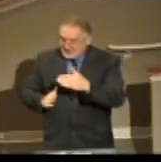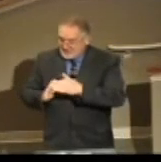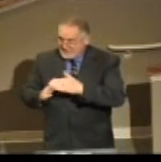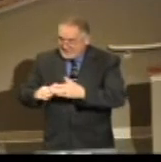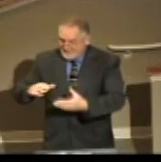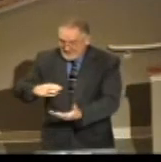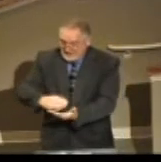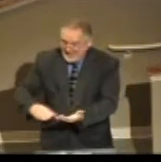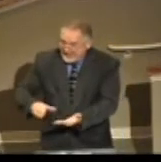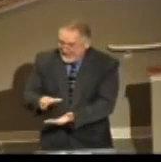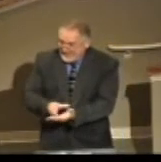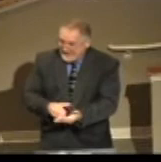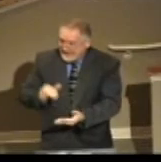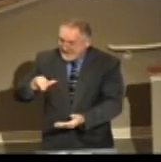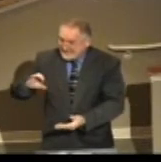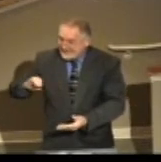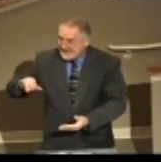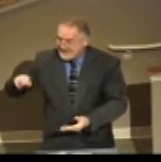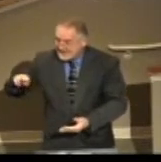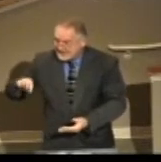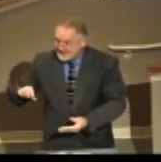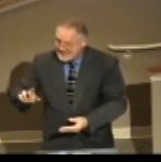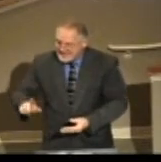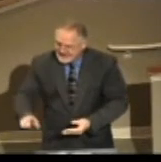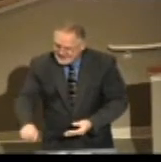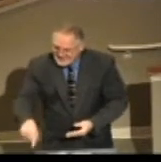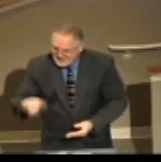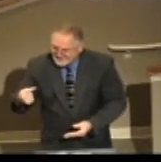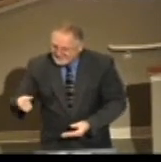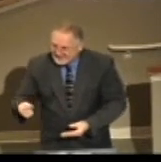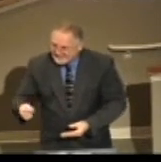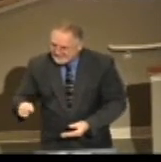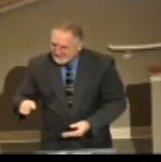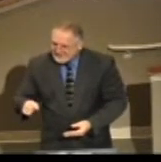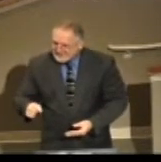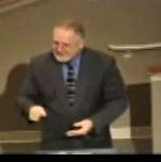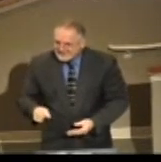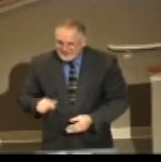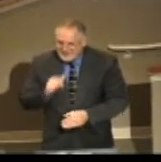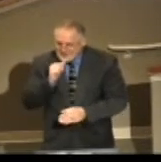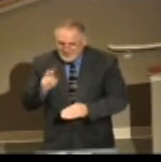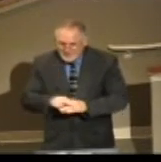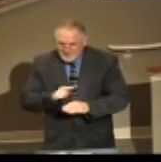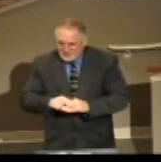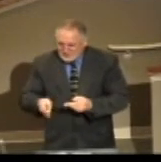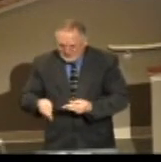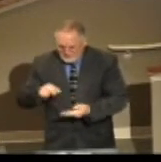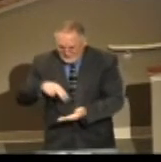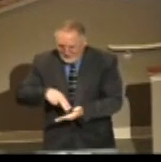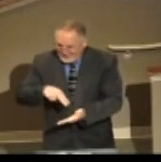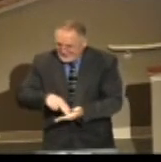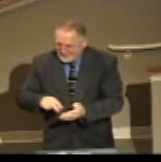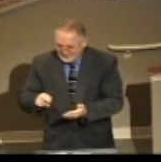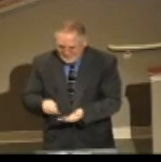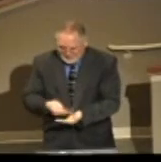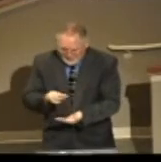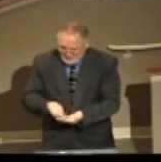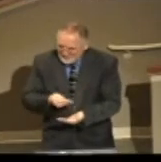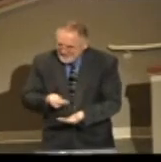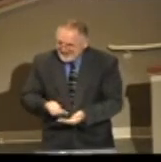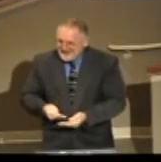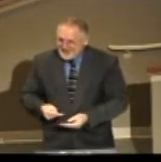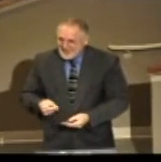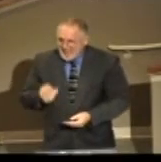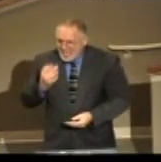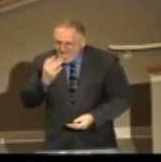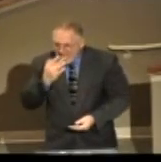Well, I stuck my finger in it. You don't use a spoon or a fork at your own house. I stuck my finger in it, put it